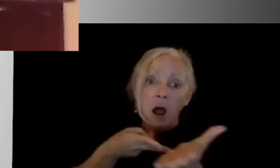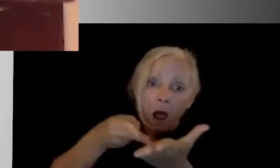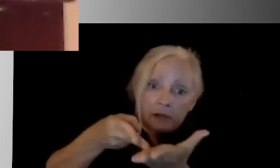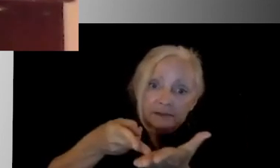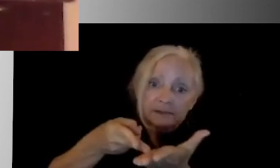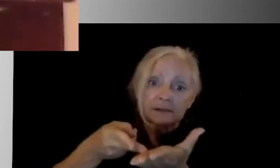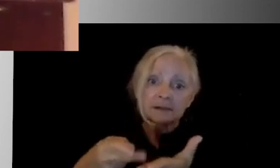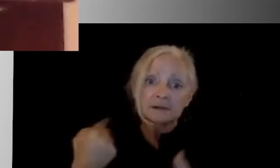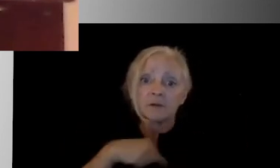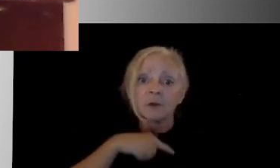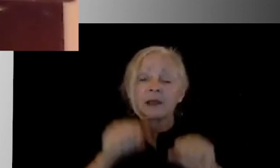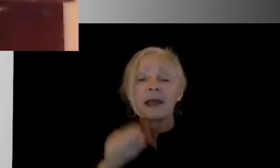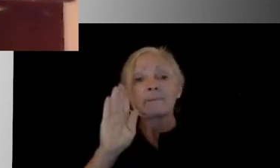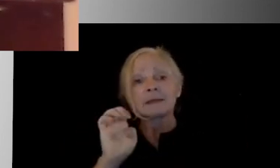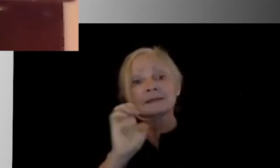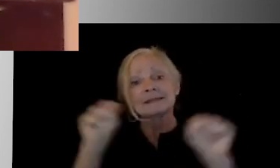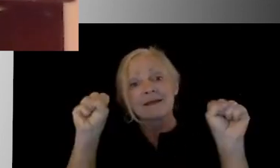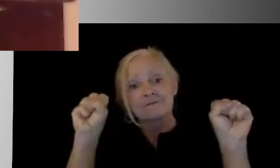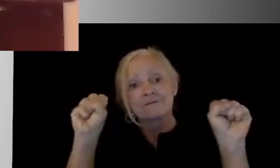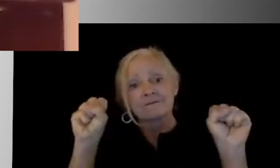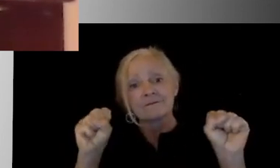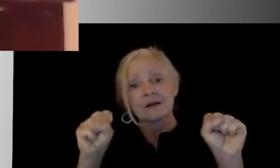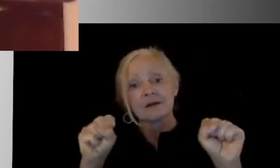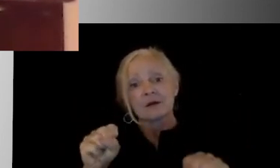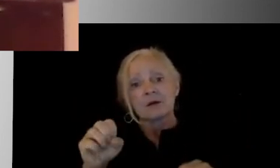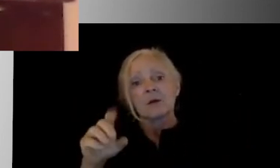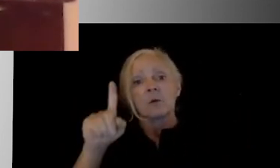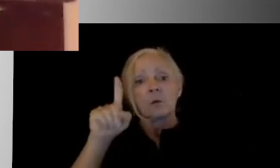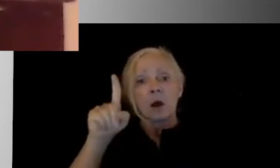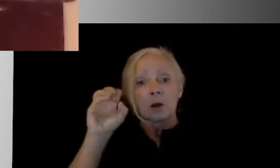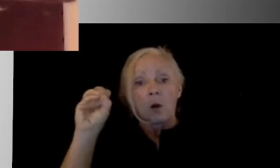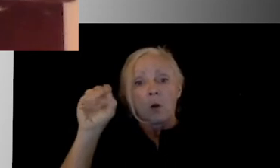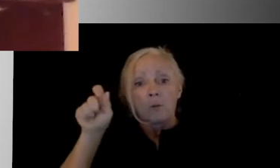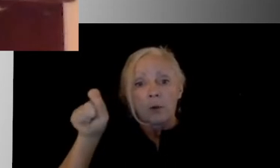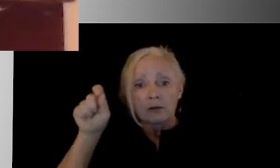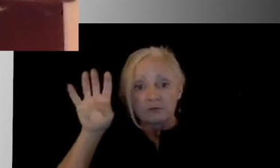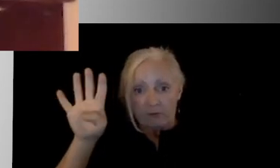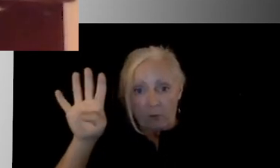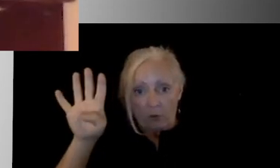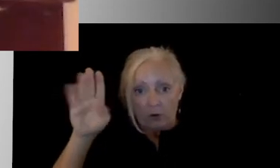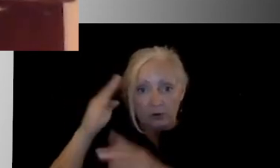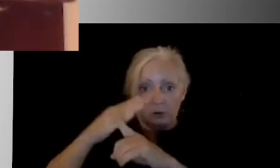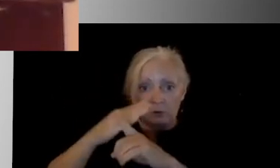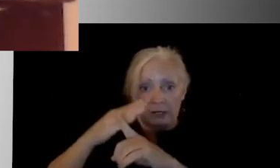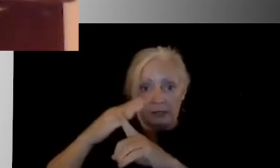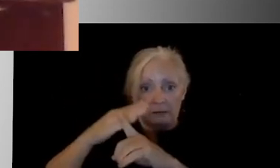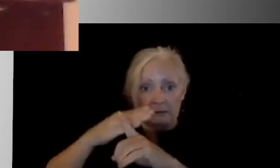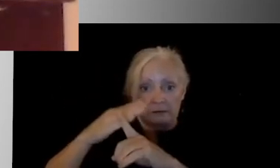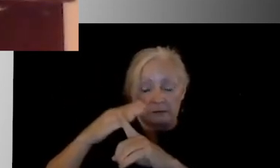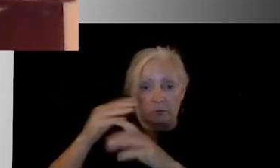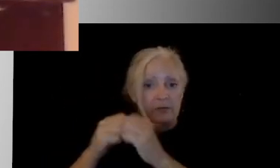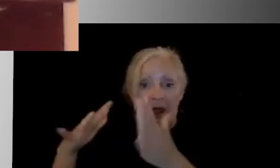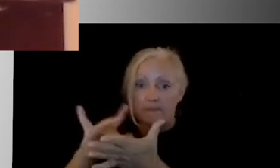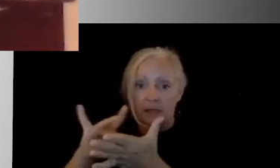And we're looking for primarily that 100.4 degree temperature without medication, and then two or